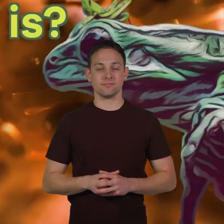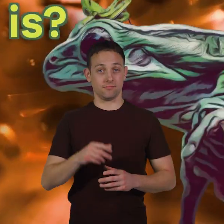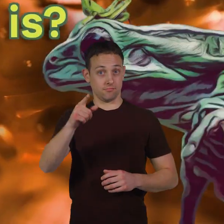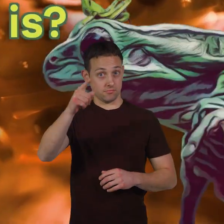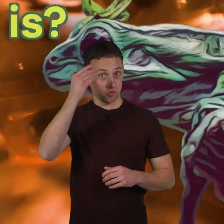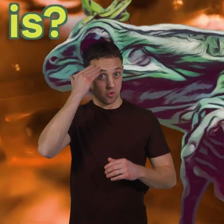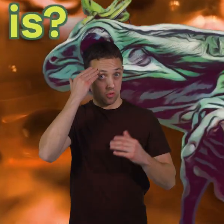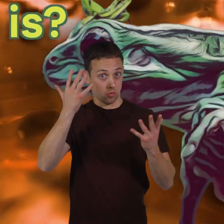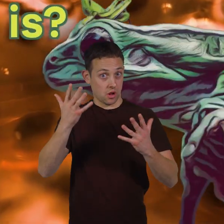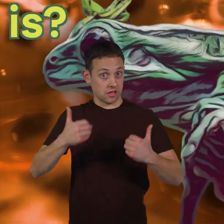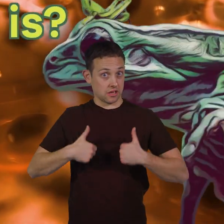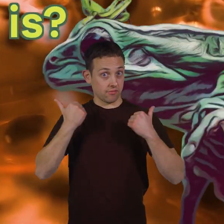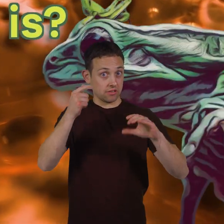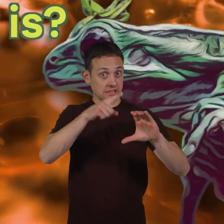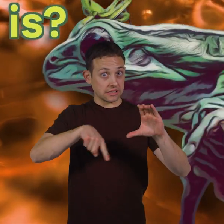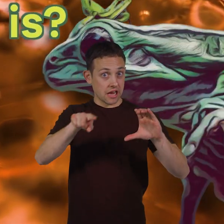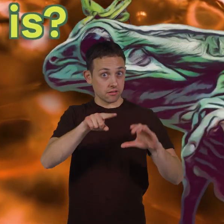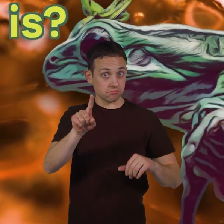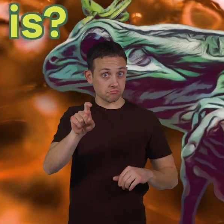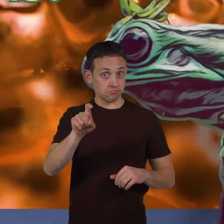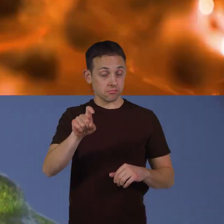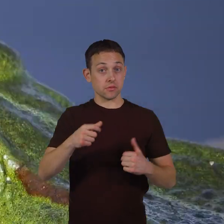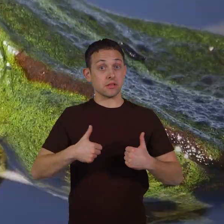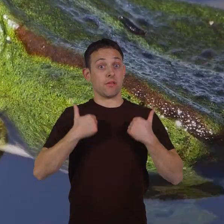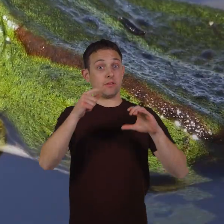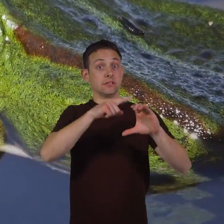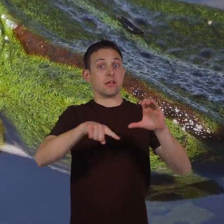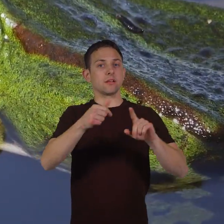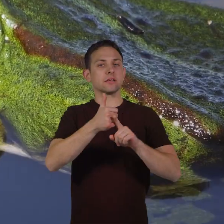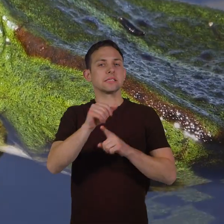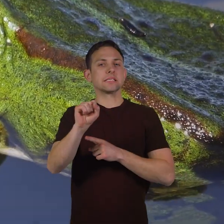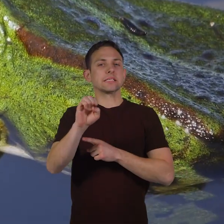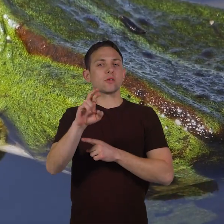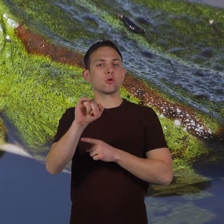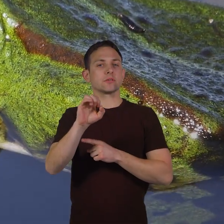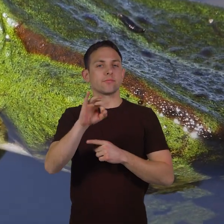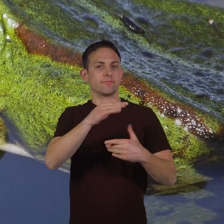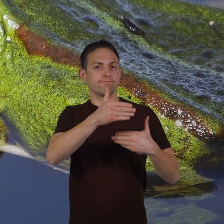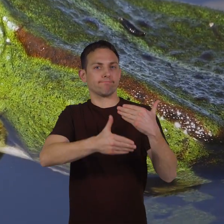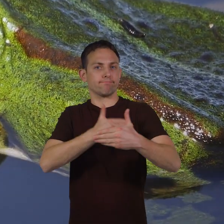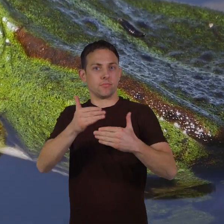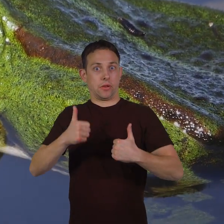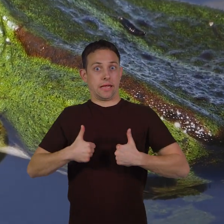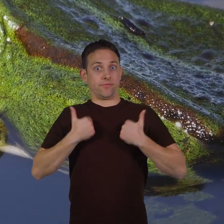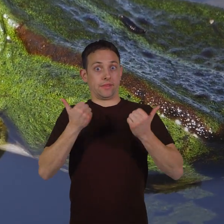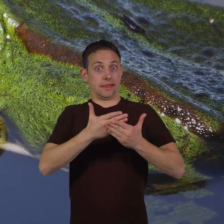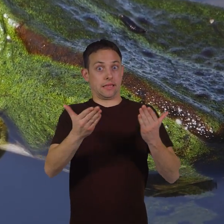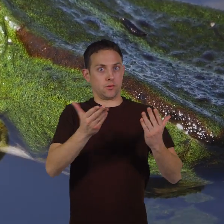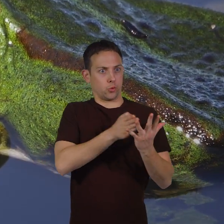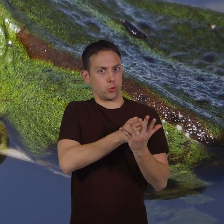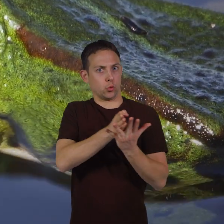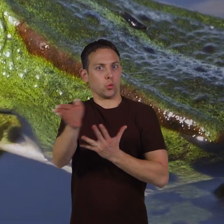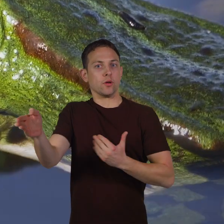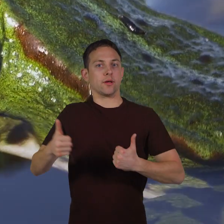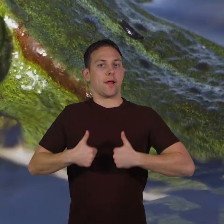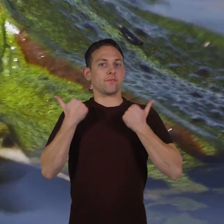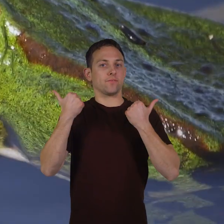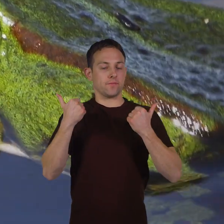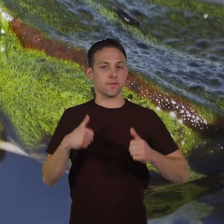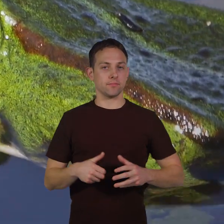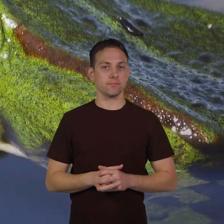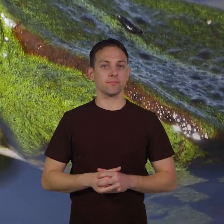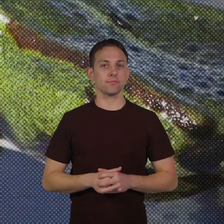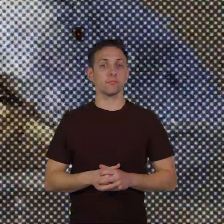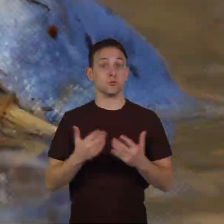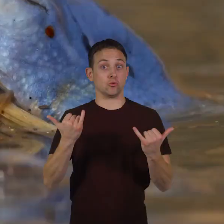do you know what a life cycle is a life cycle is a series of stages that a living thing goes through during its